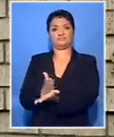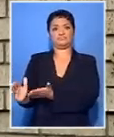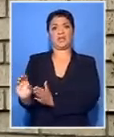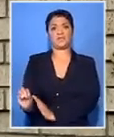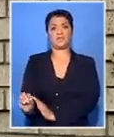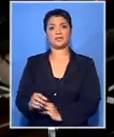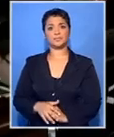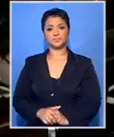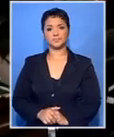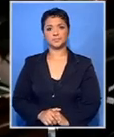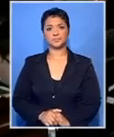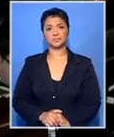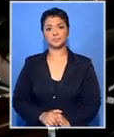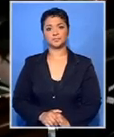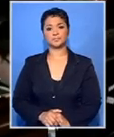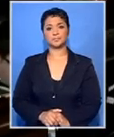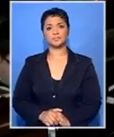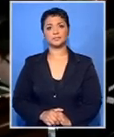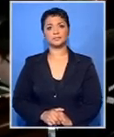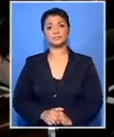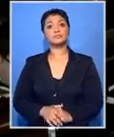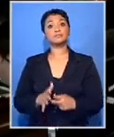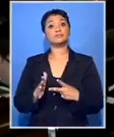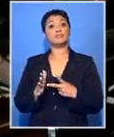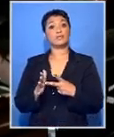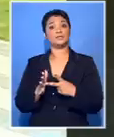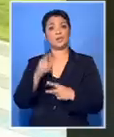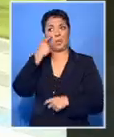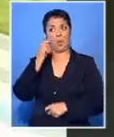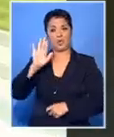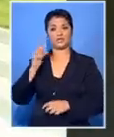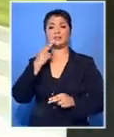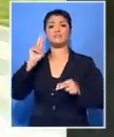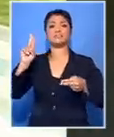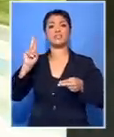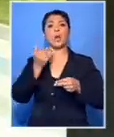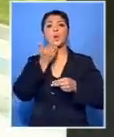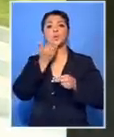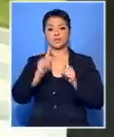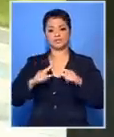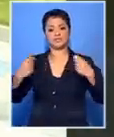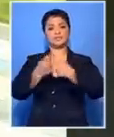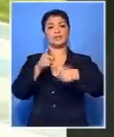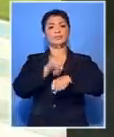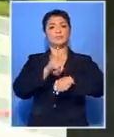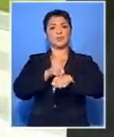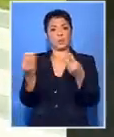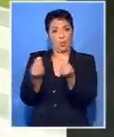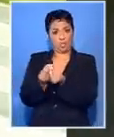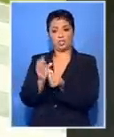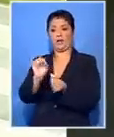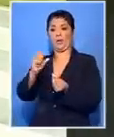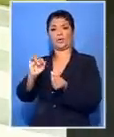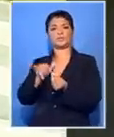intended in the first instance. Then a Trump card defence witness was called. The team doctor who travelled with the ad lead to major